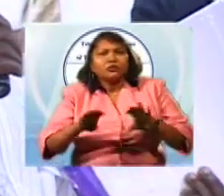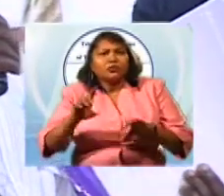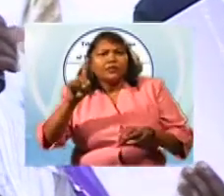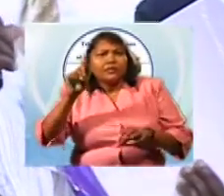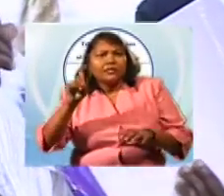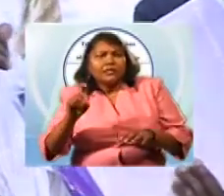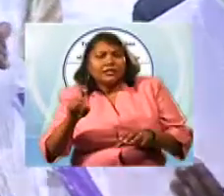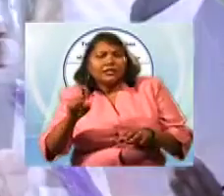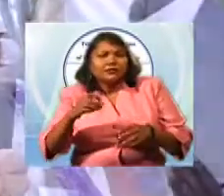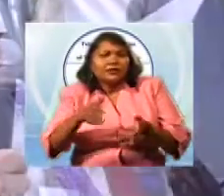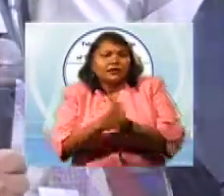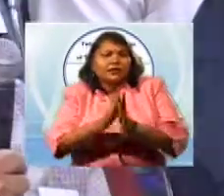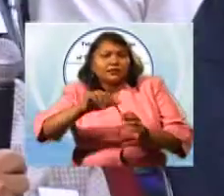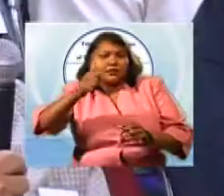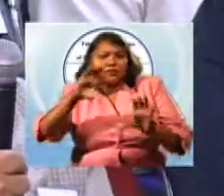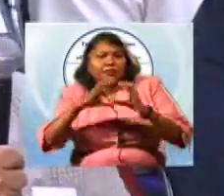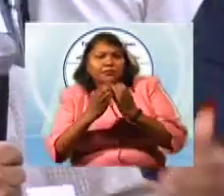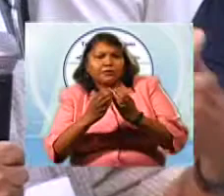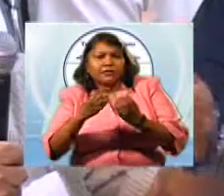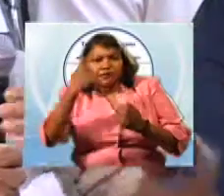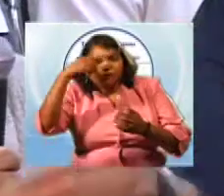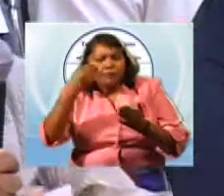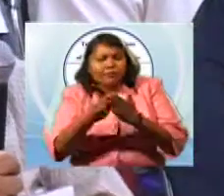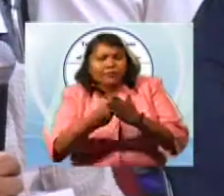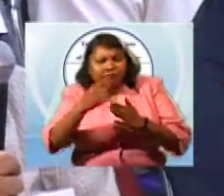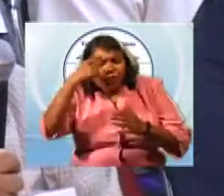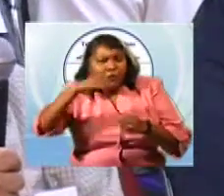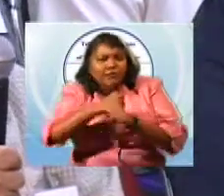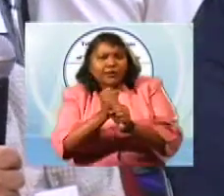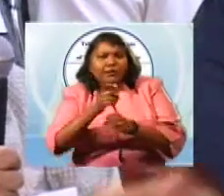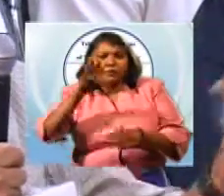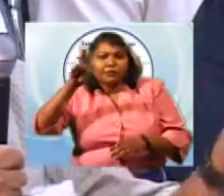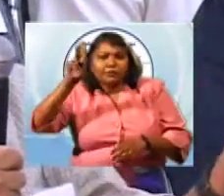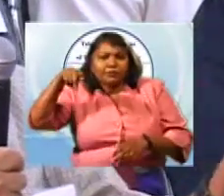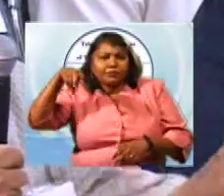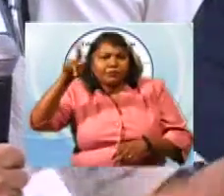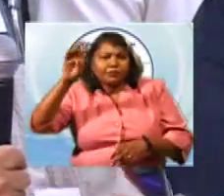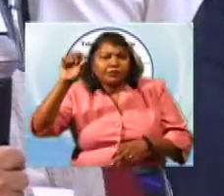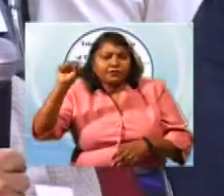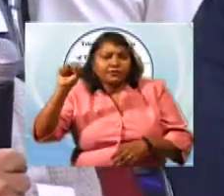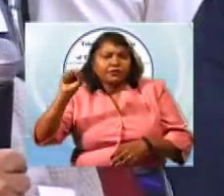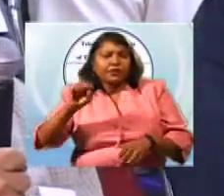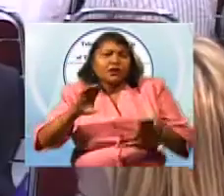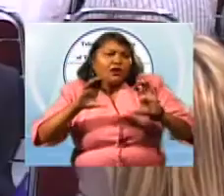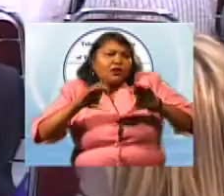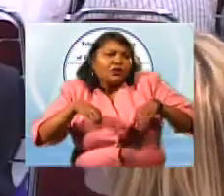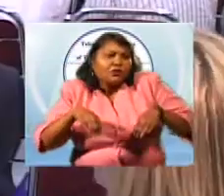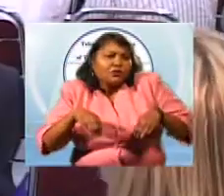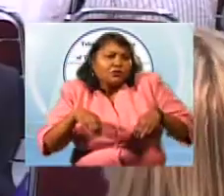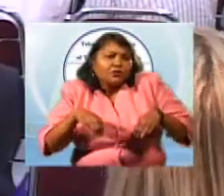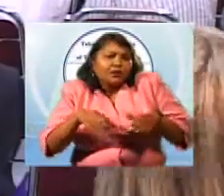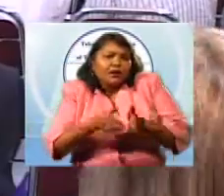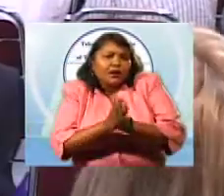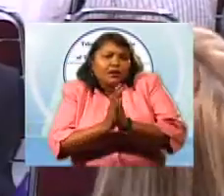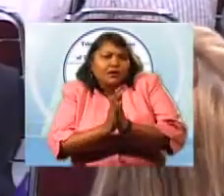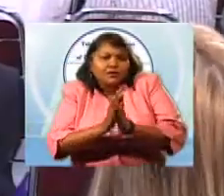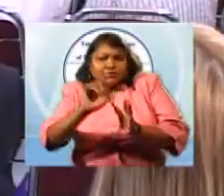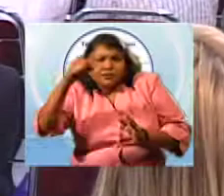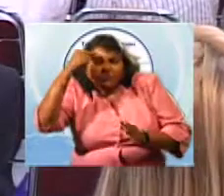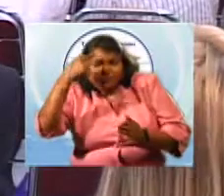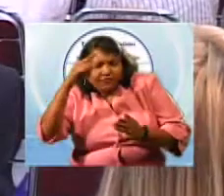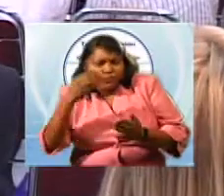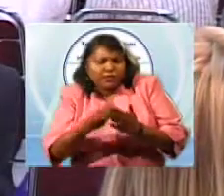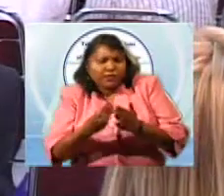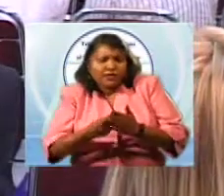commercial sources of financing acceptable for public broadcasting? Could the need for commercial financing become the concern of the public